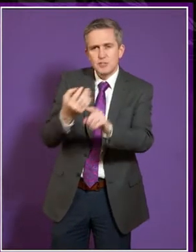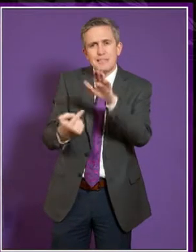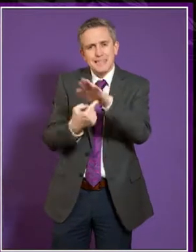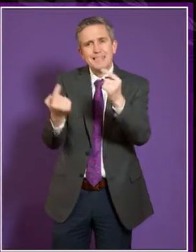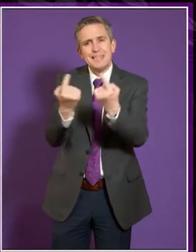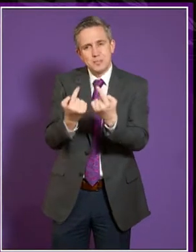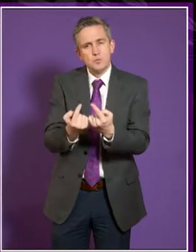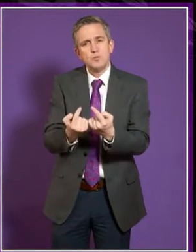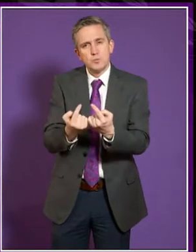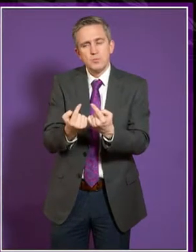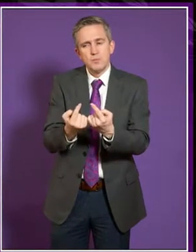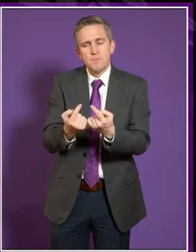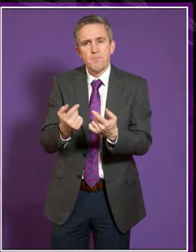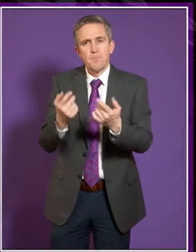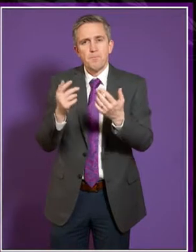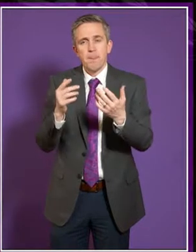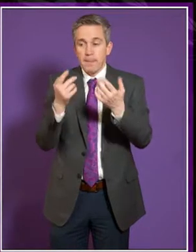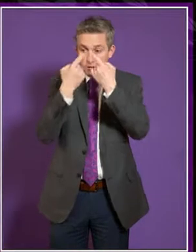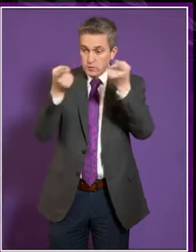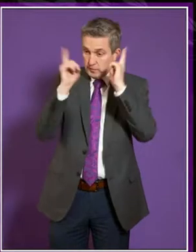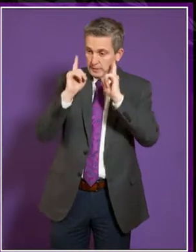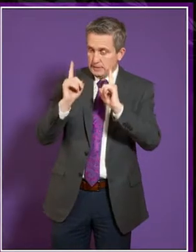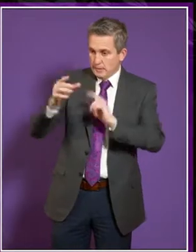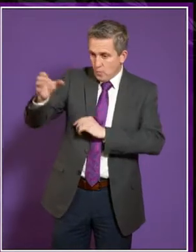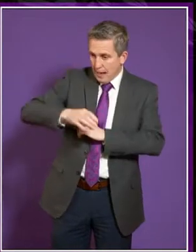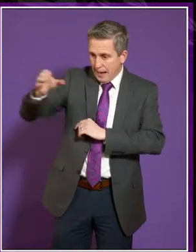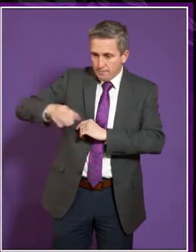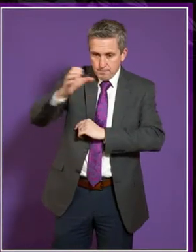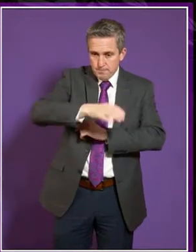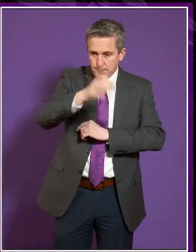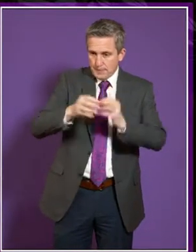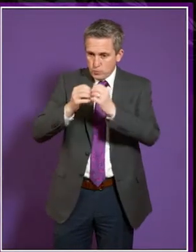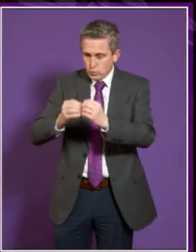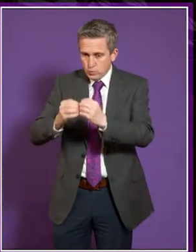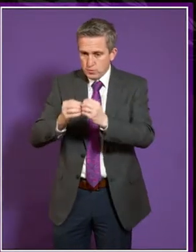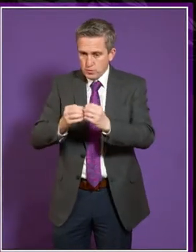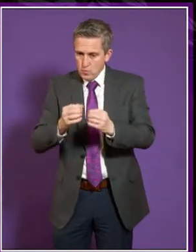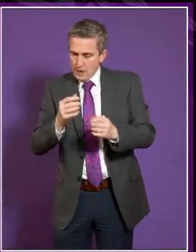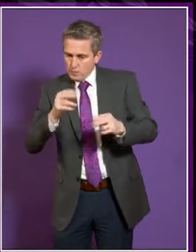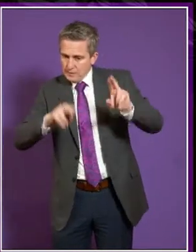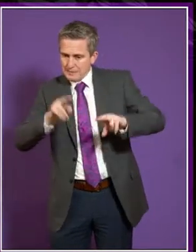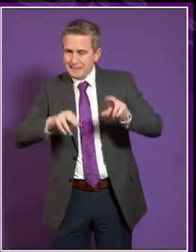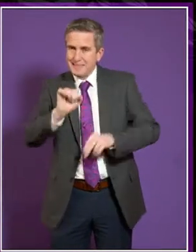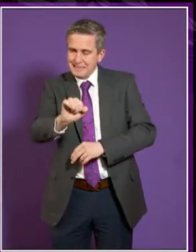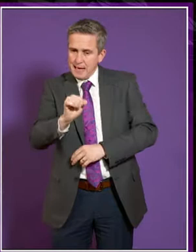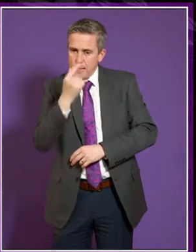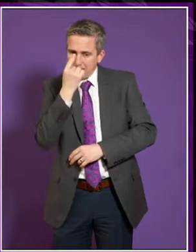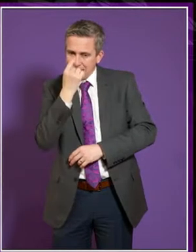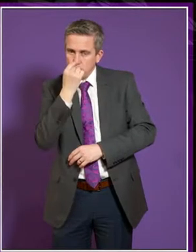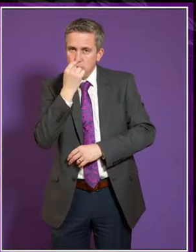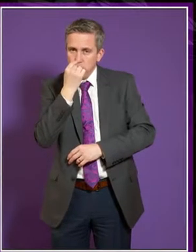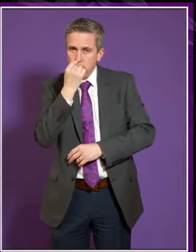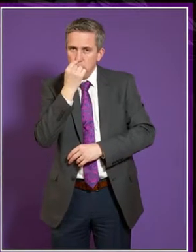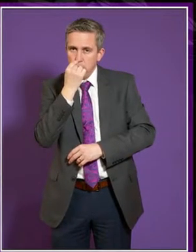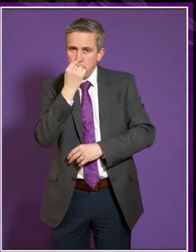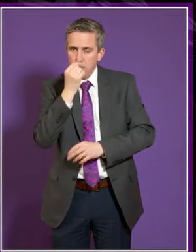should always remember that the responsibility of universities when they admit students is to try and assess their potential. They're not actually rewarding current